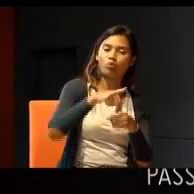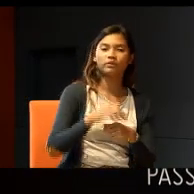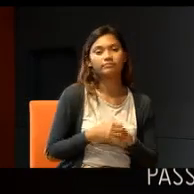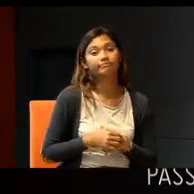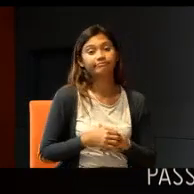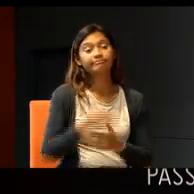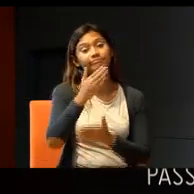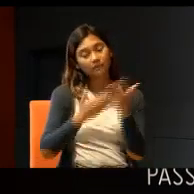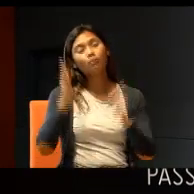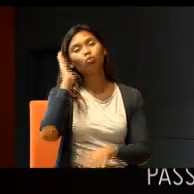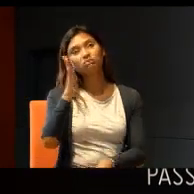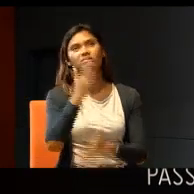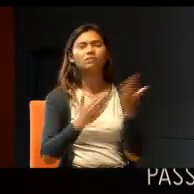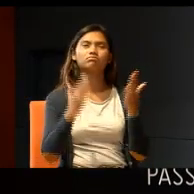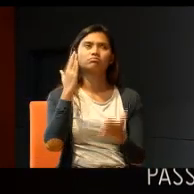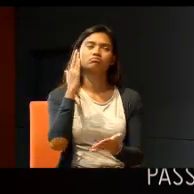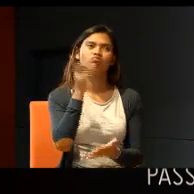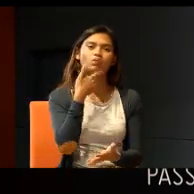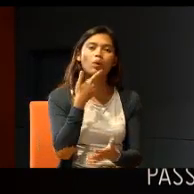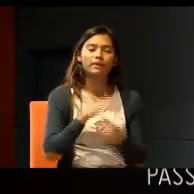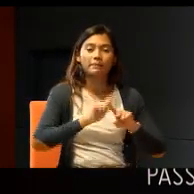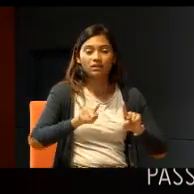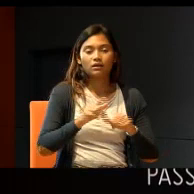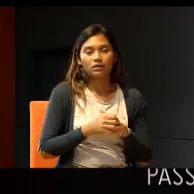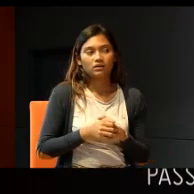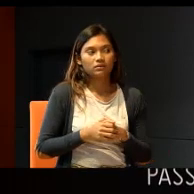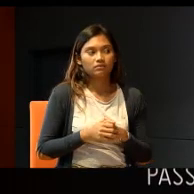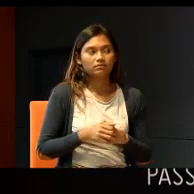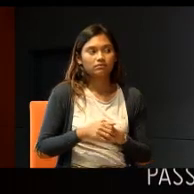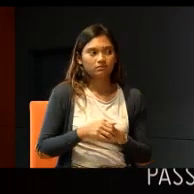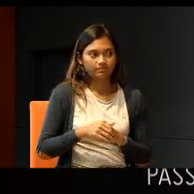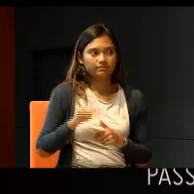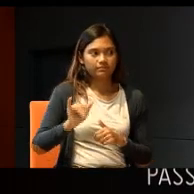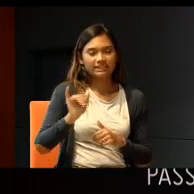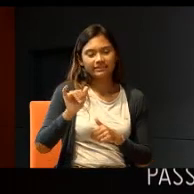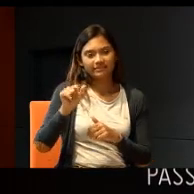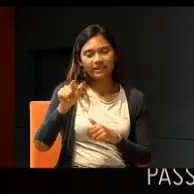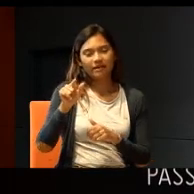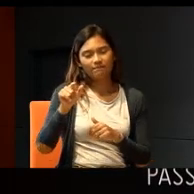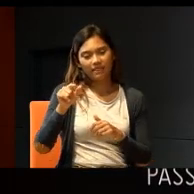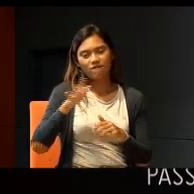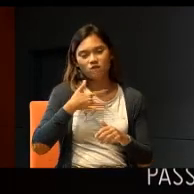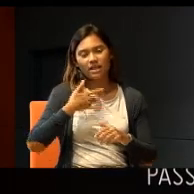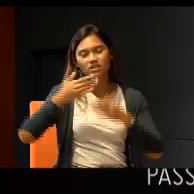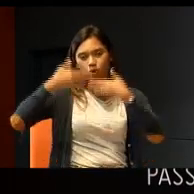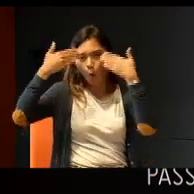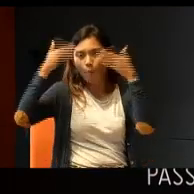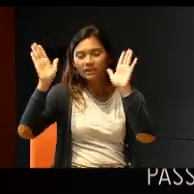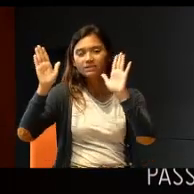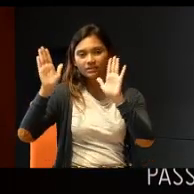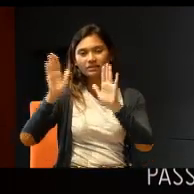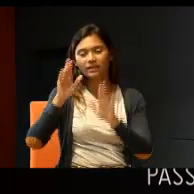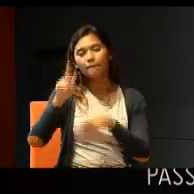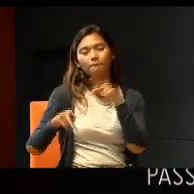will, some of them won't, but there is this feeling of more openness towards people with disabilities.